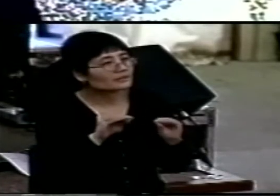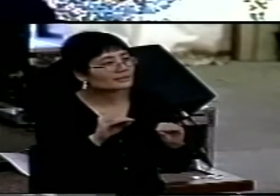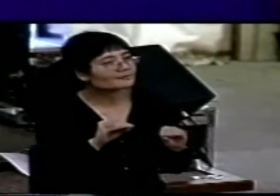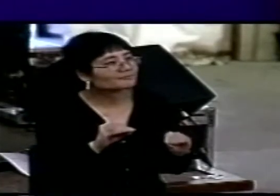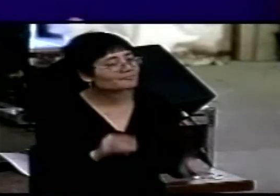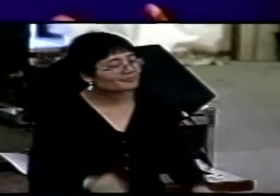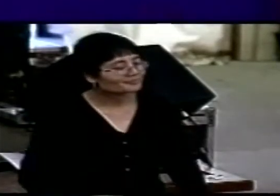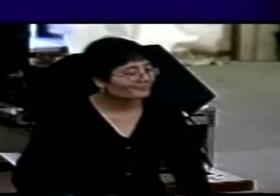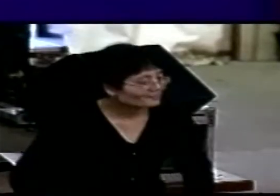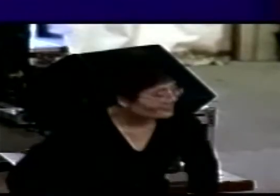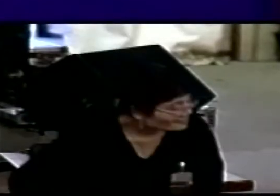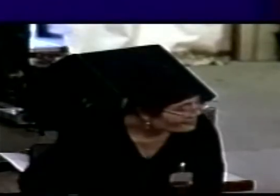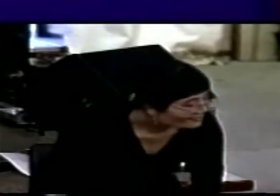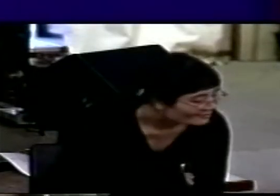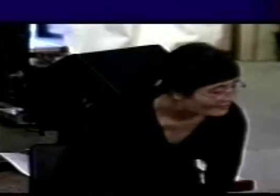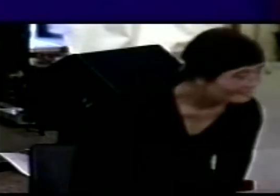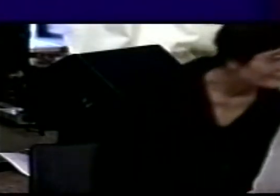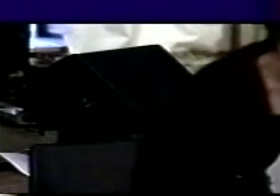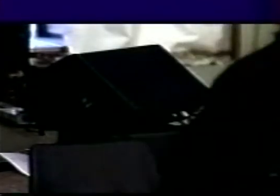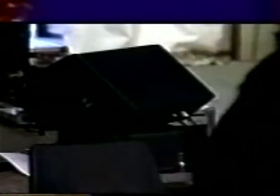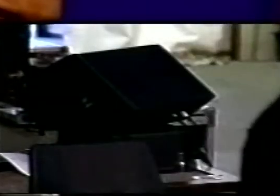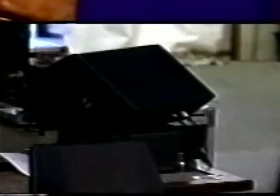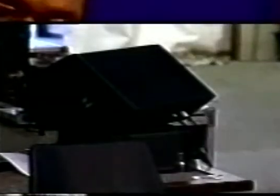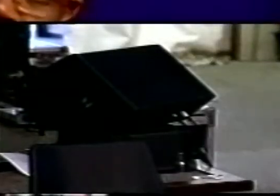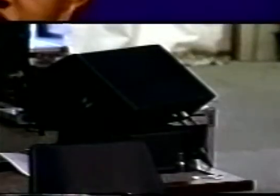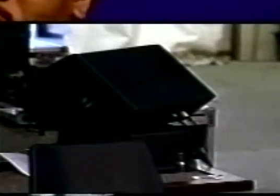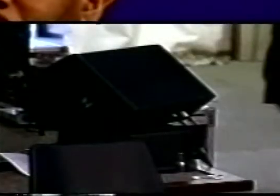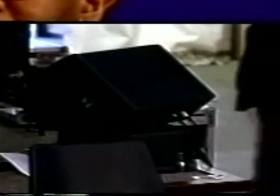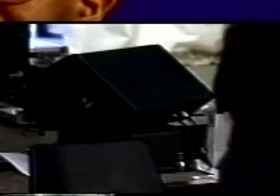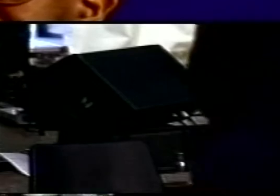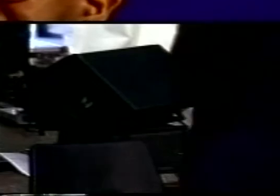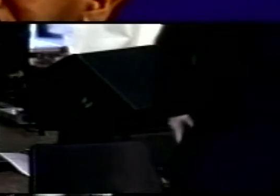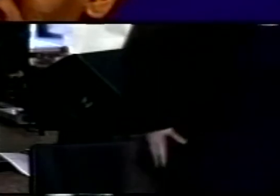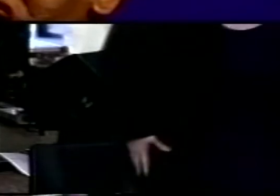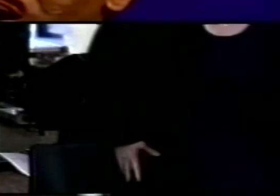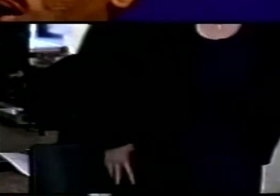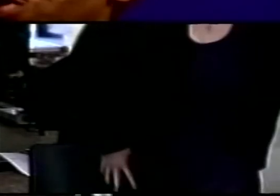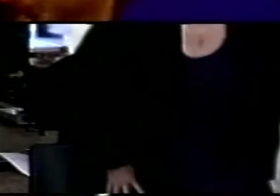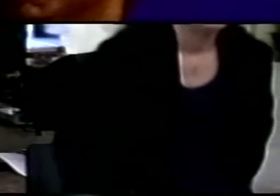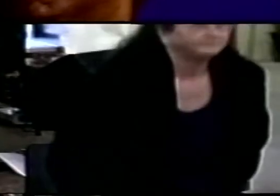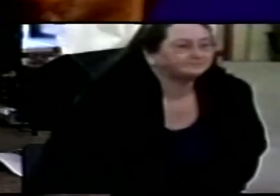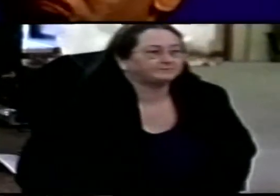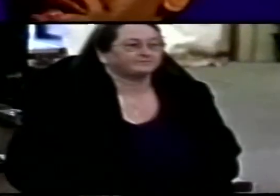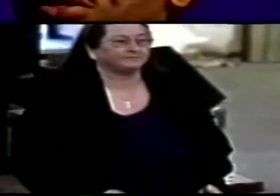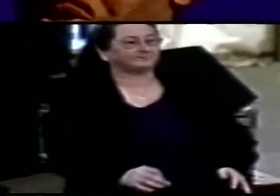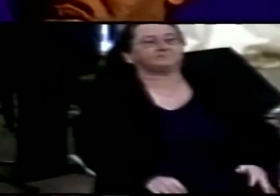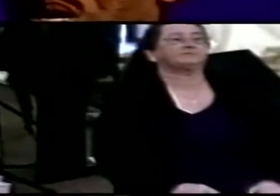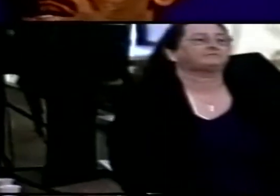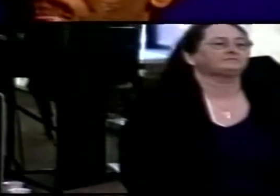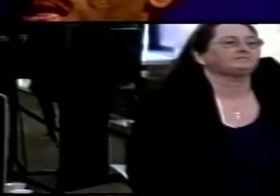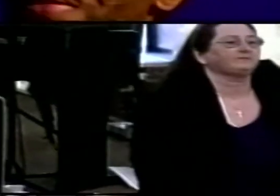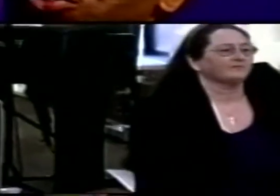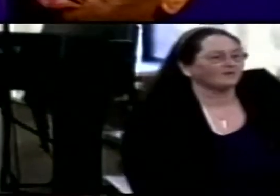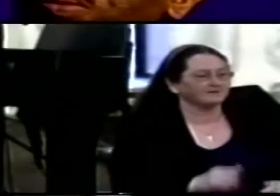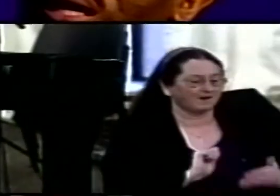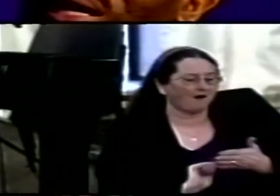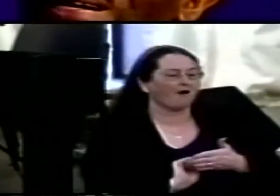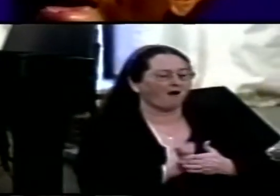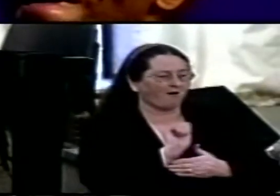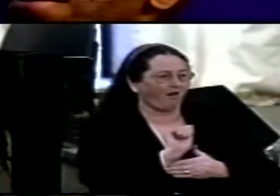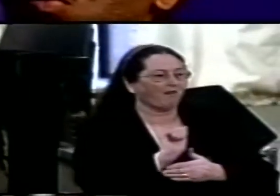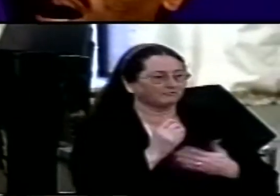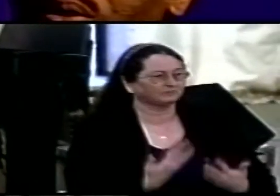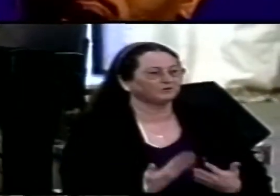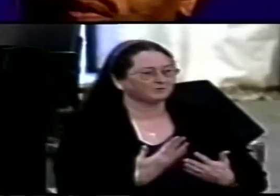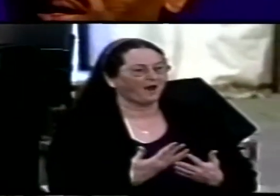But there is in a sense a growing culture of tolerance which would suggest to us that to be